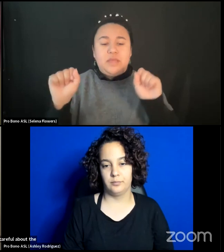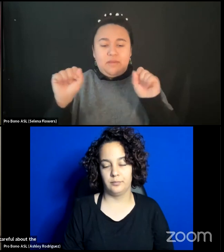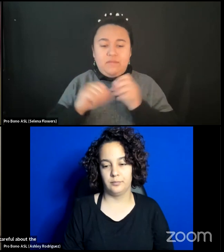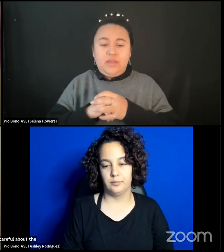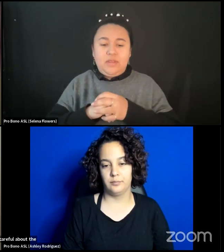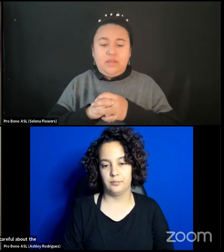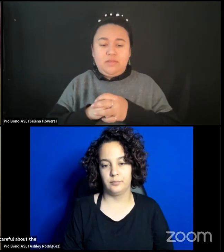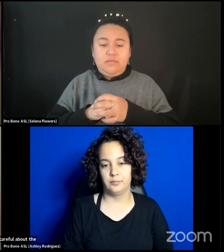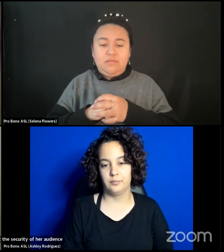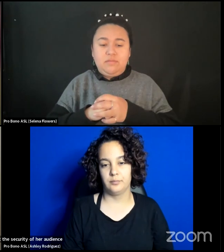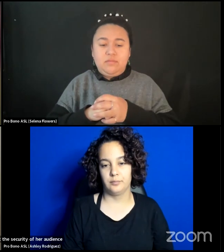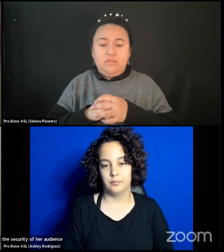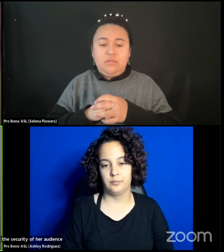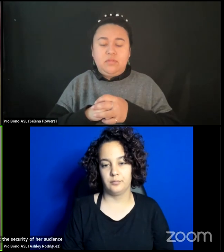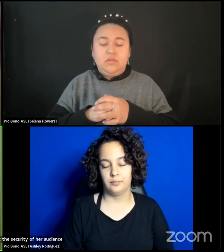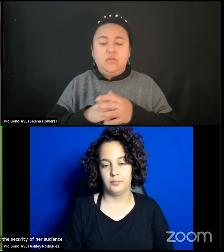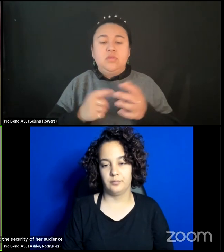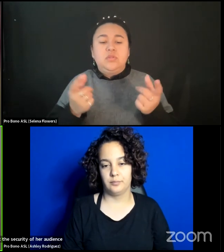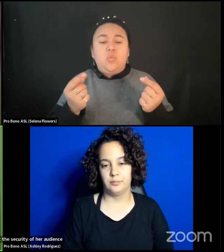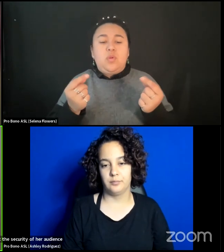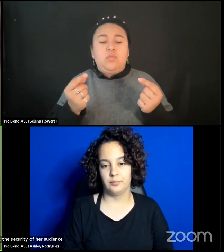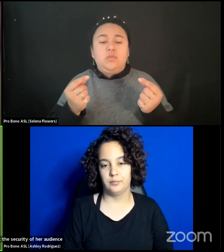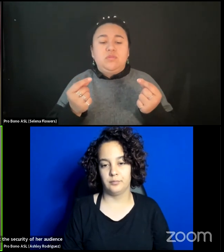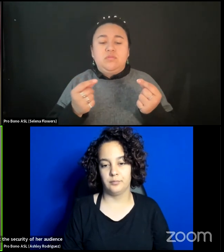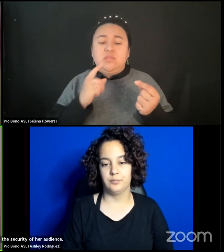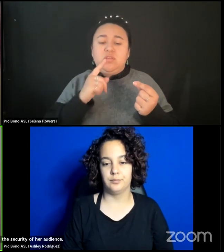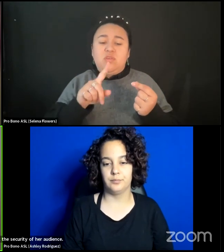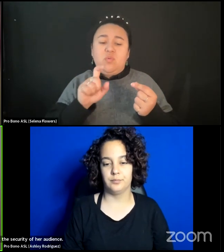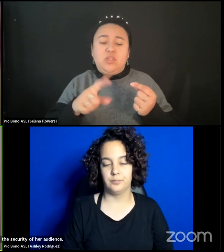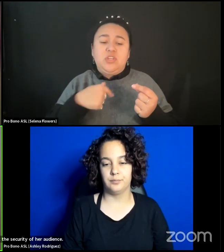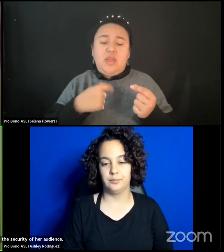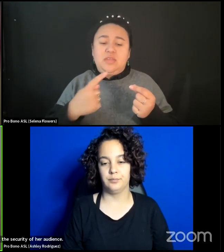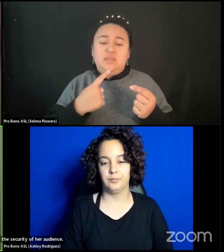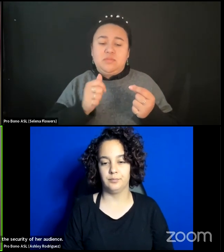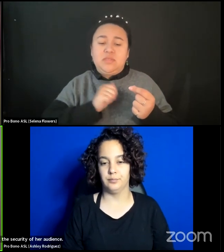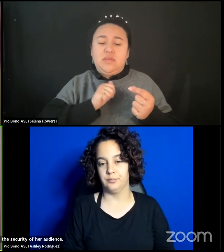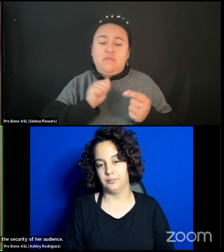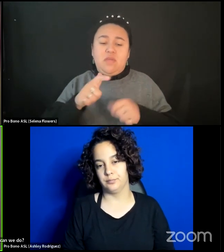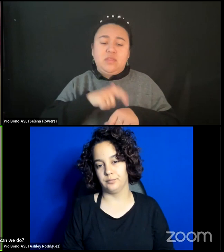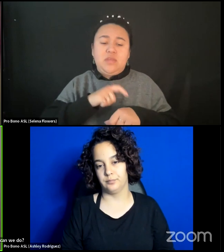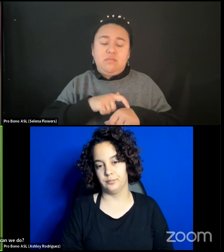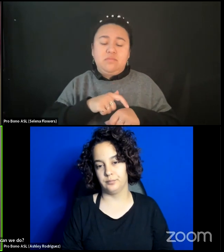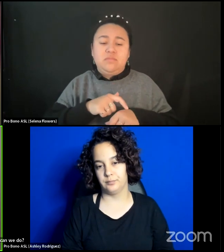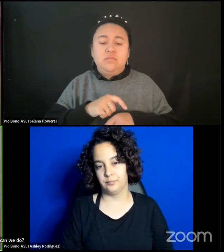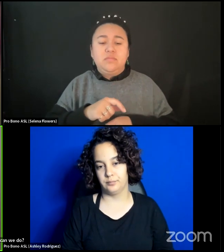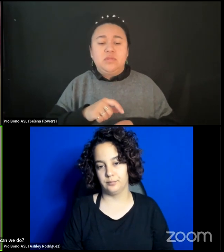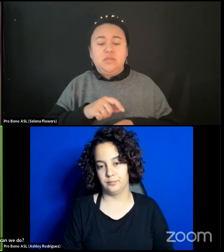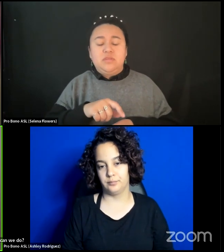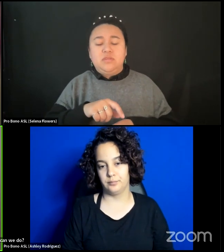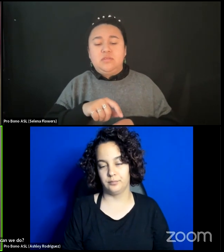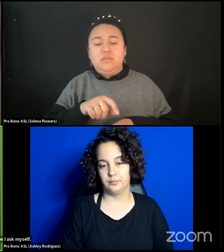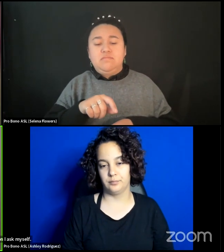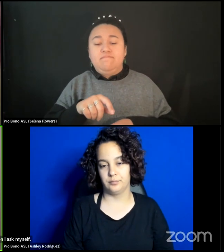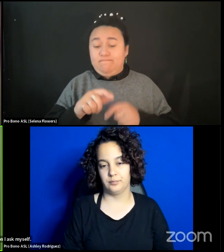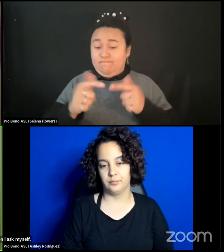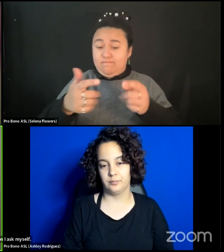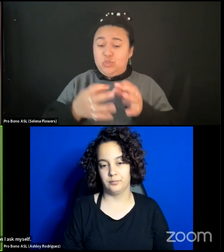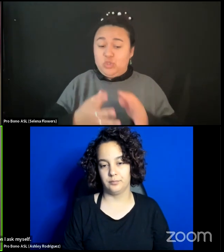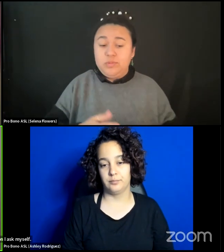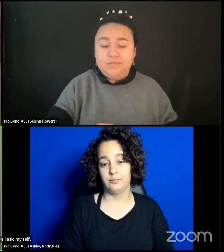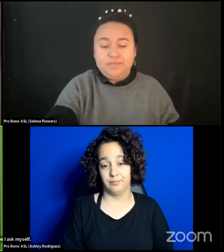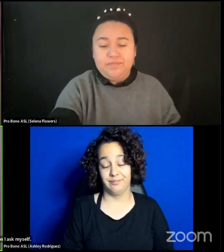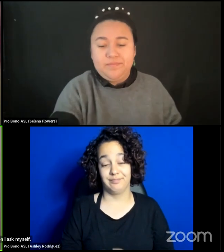So what can we do? It's a question I ask myself. It's a question I think, which I,